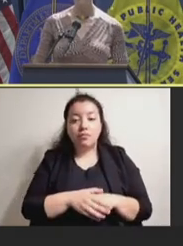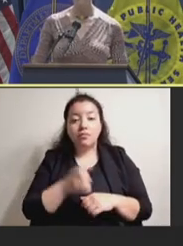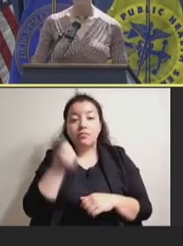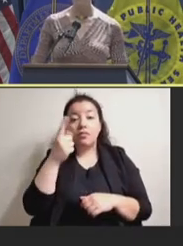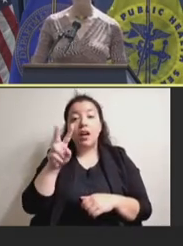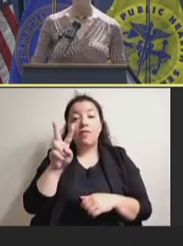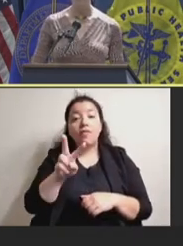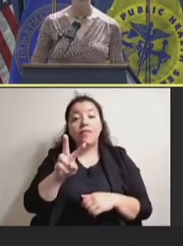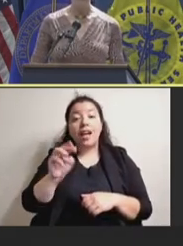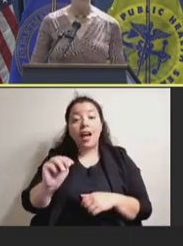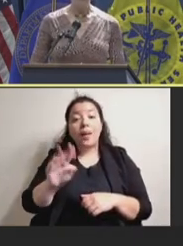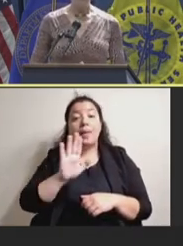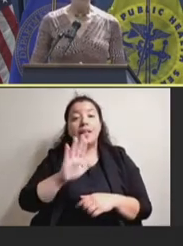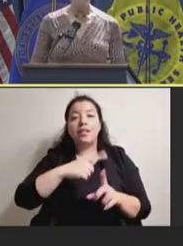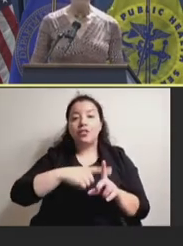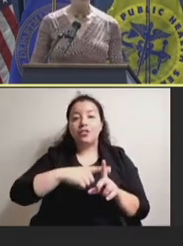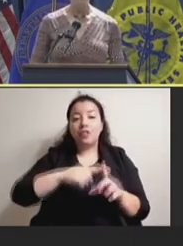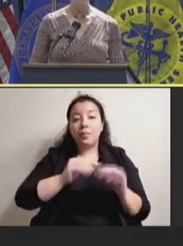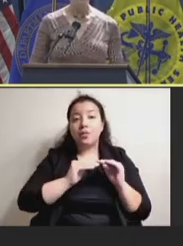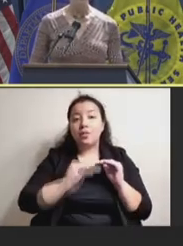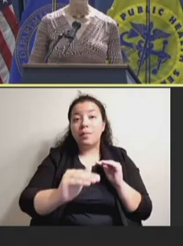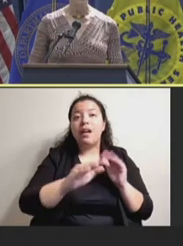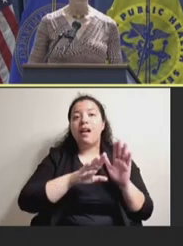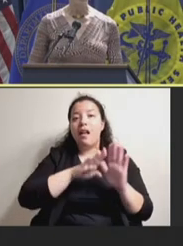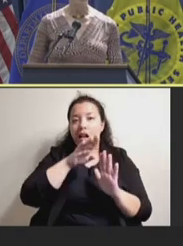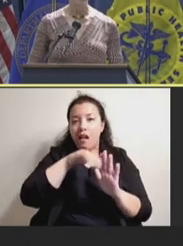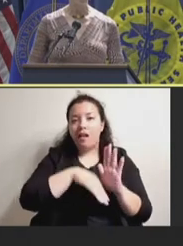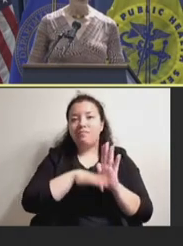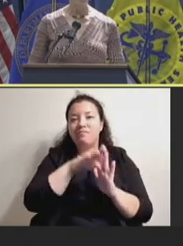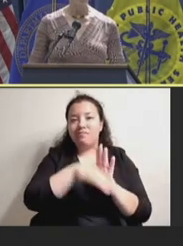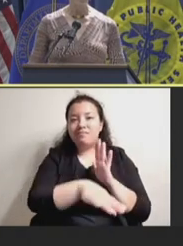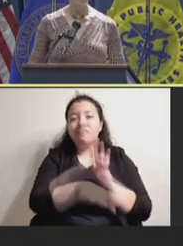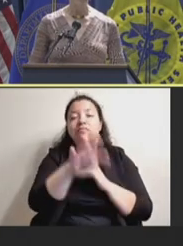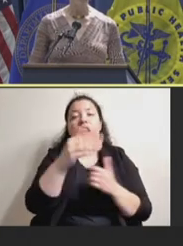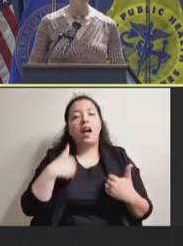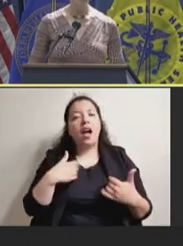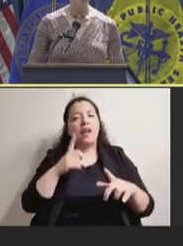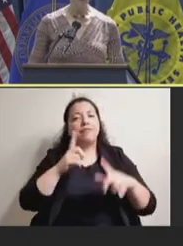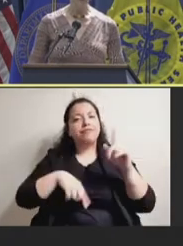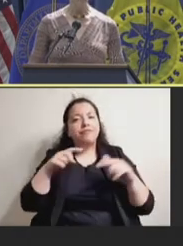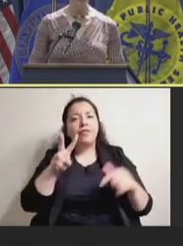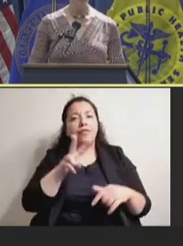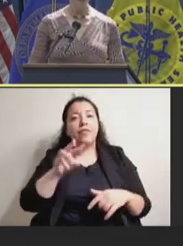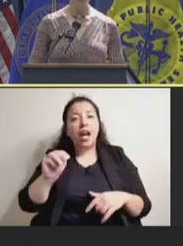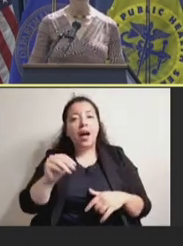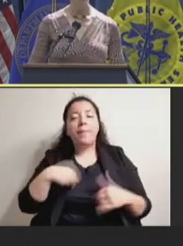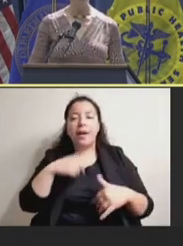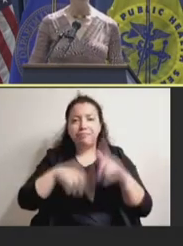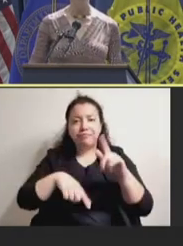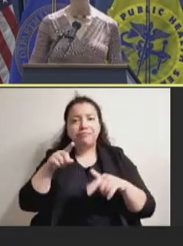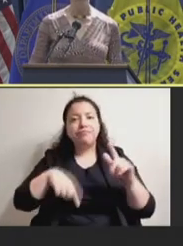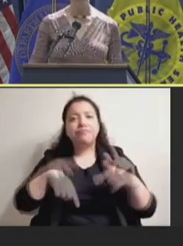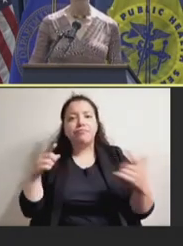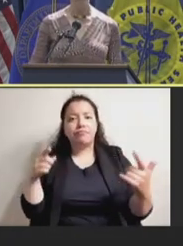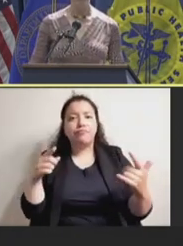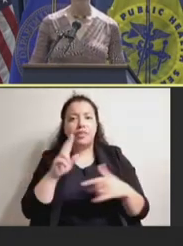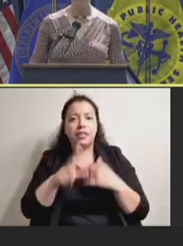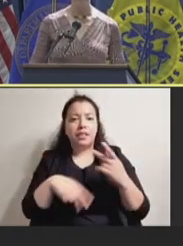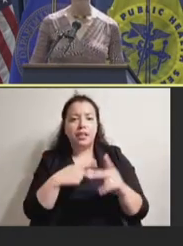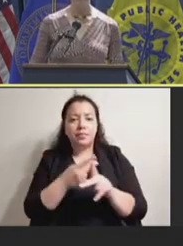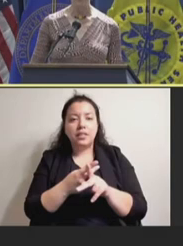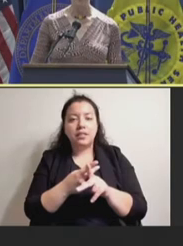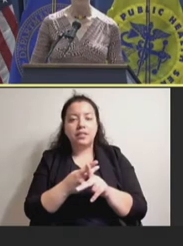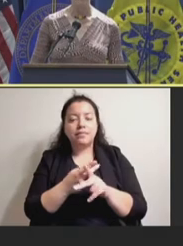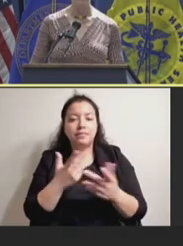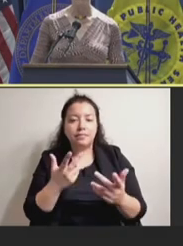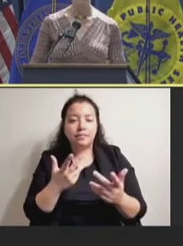stability. And so, there are different VVM types. They all are basically following the Arrhenius